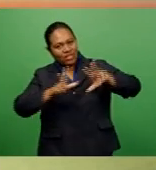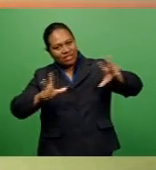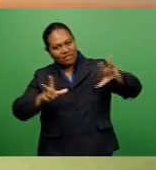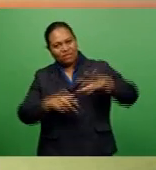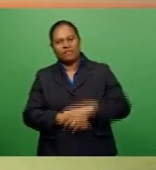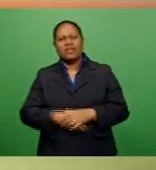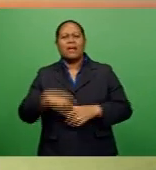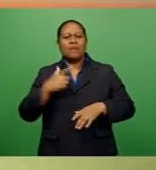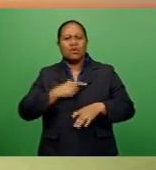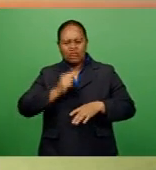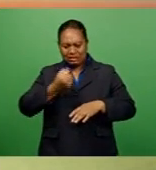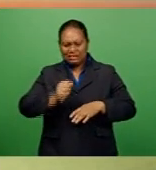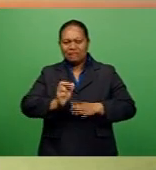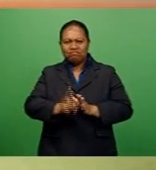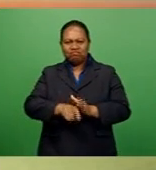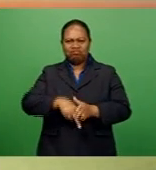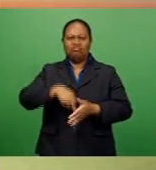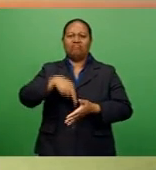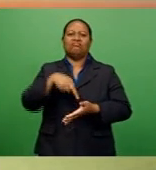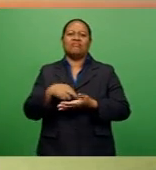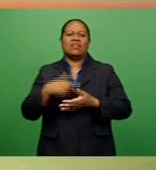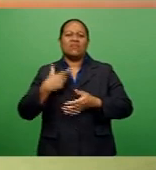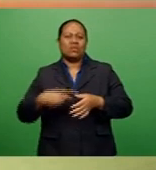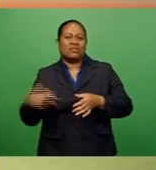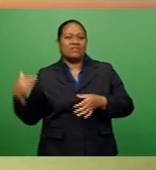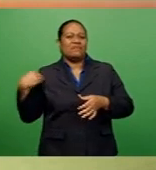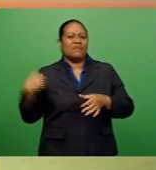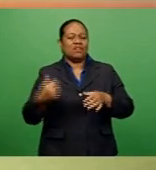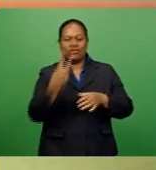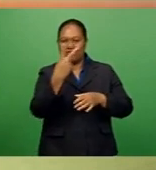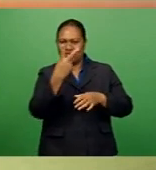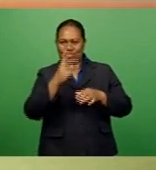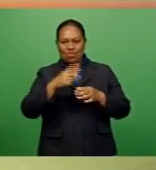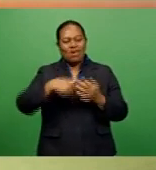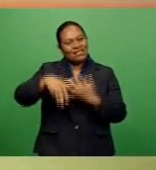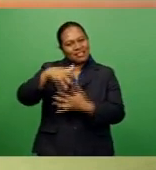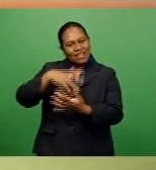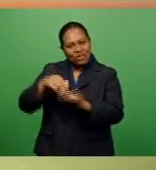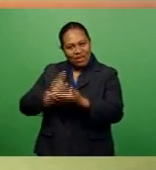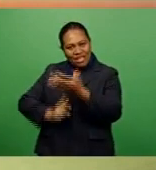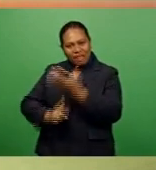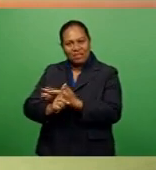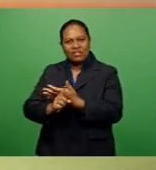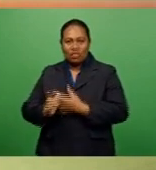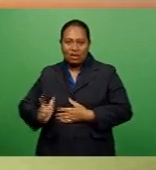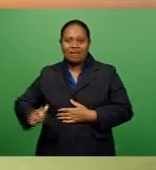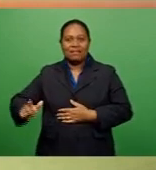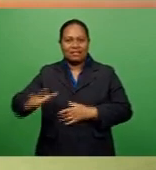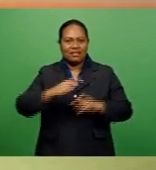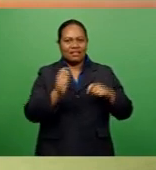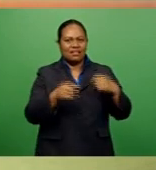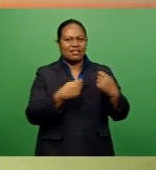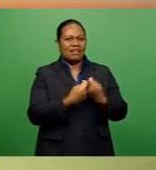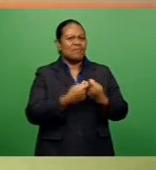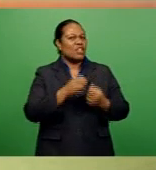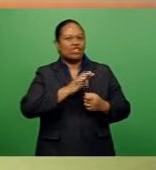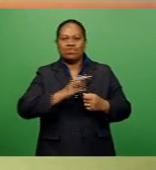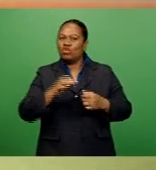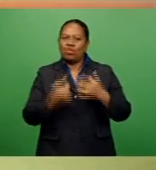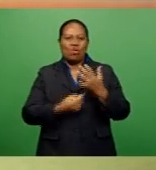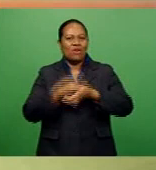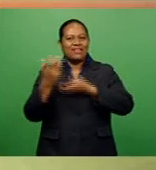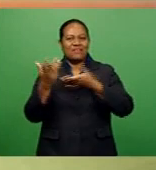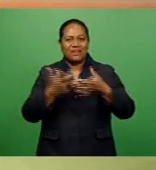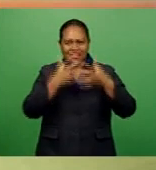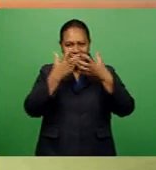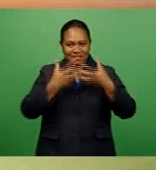who are still recovering from the impact of the two recent cyclones. The victory is special for the Mbamba Sing Alliance as it's not only brought smiles